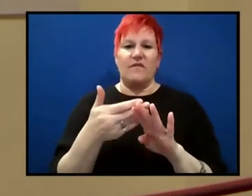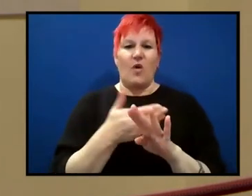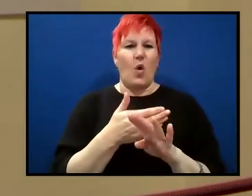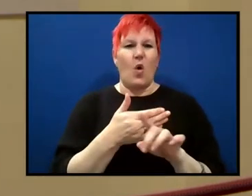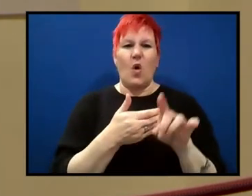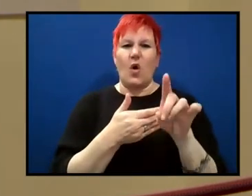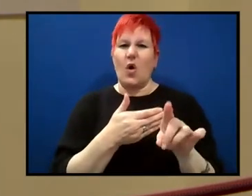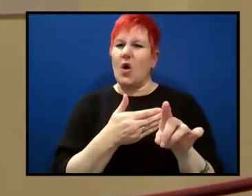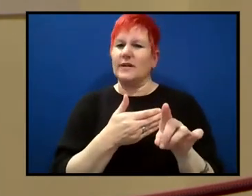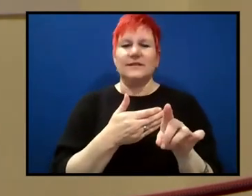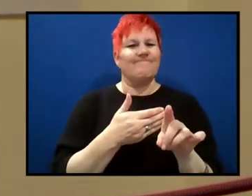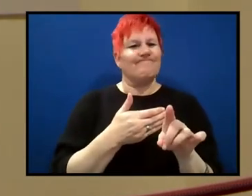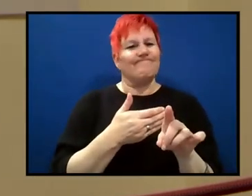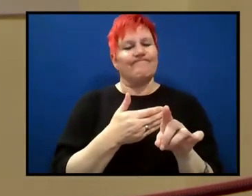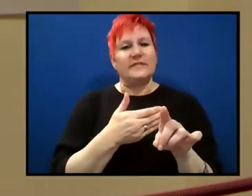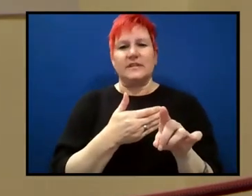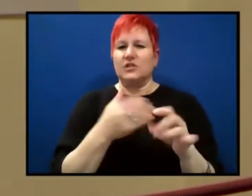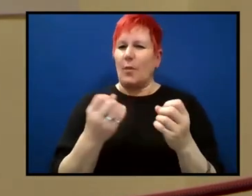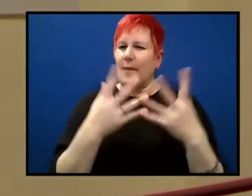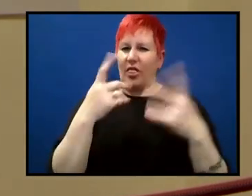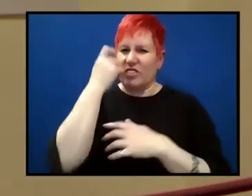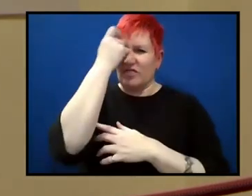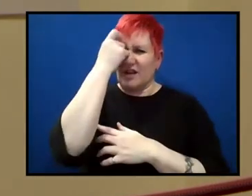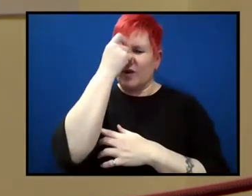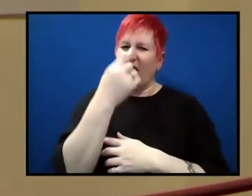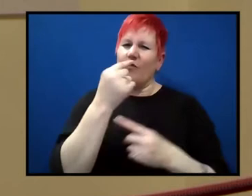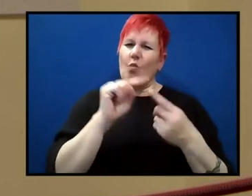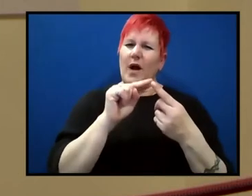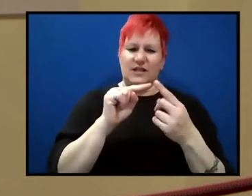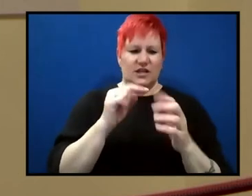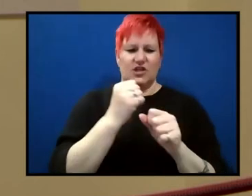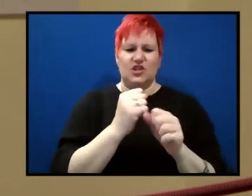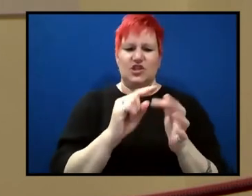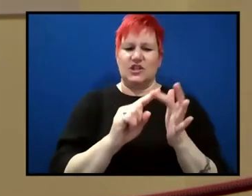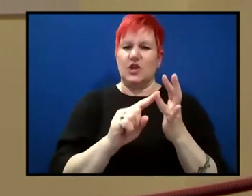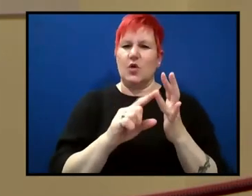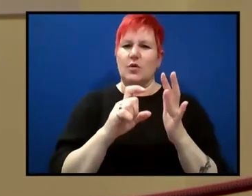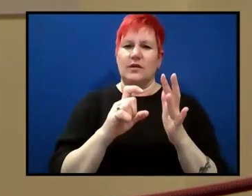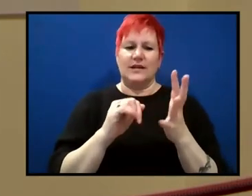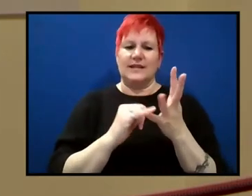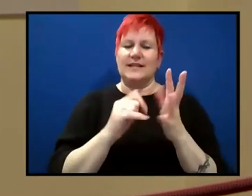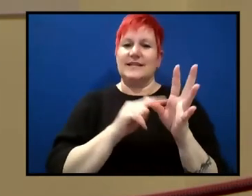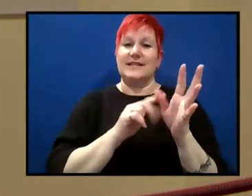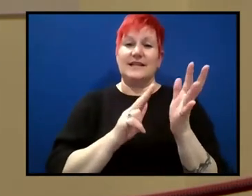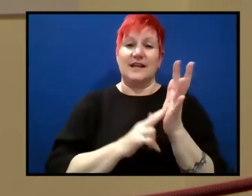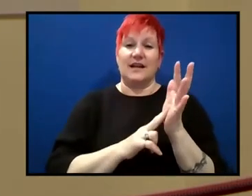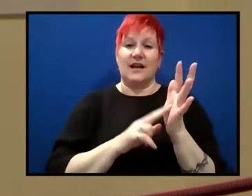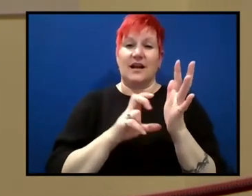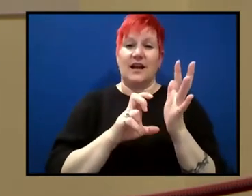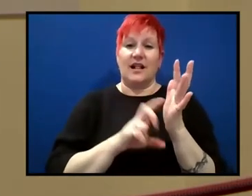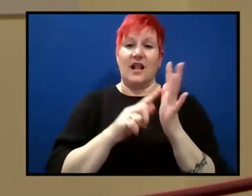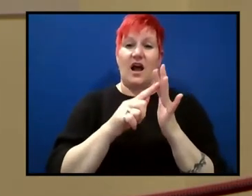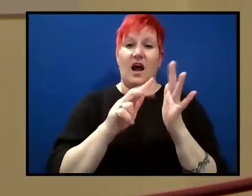theories. There was a thing called geosynclinal theory, which had been around for quite a while, and it was an attempt to